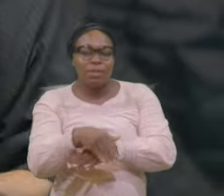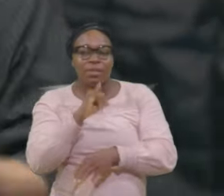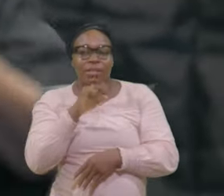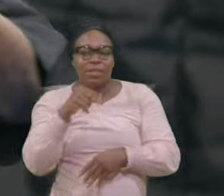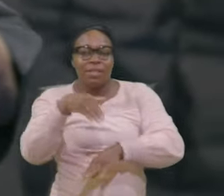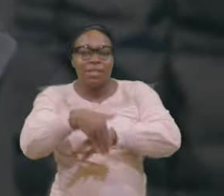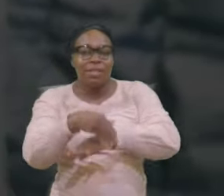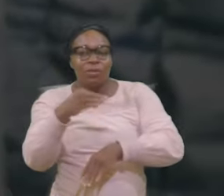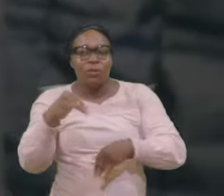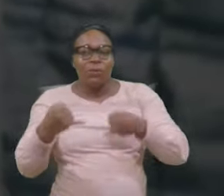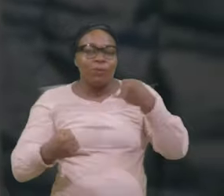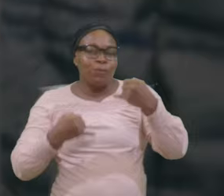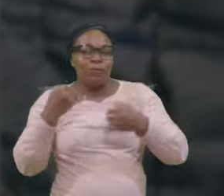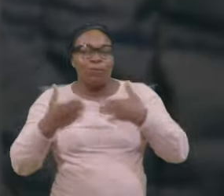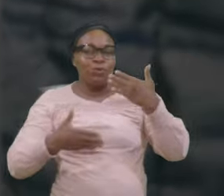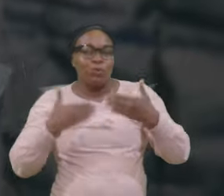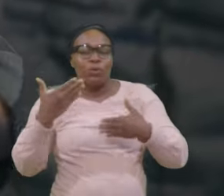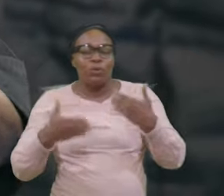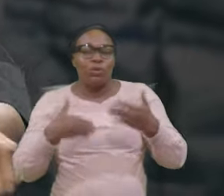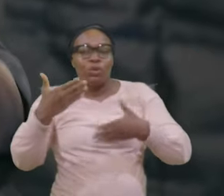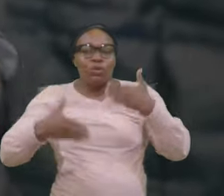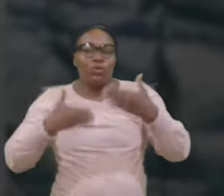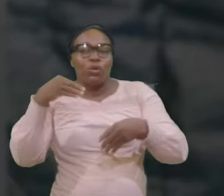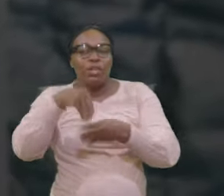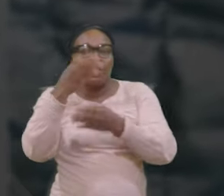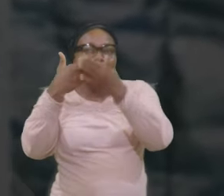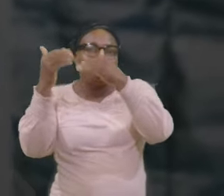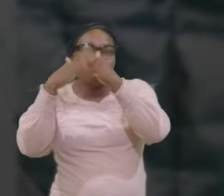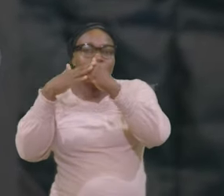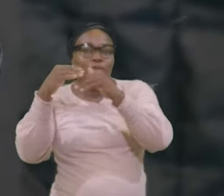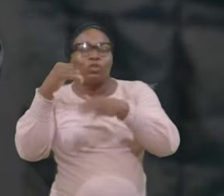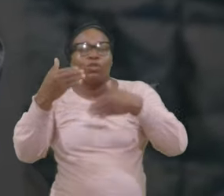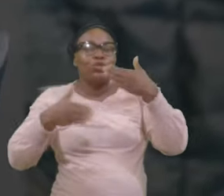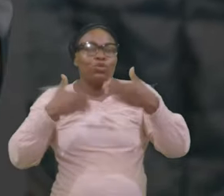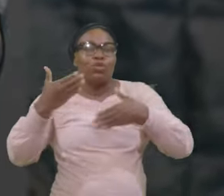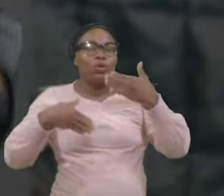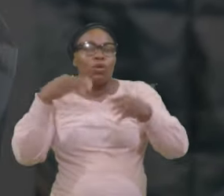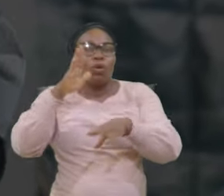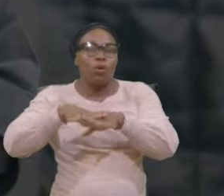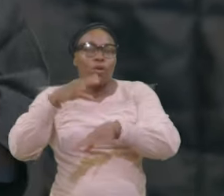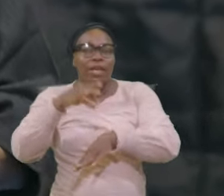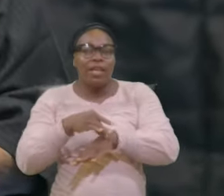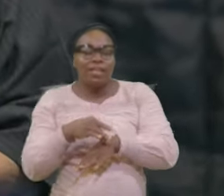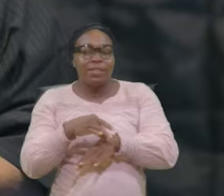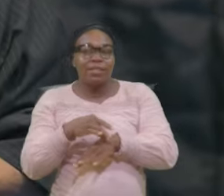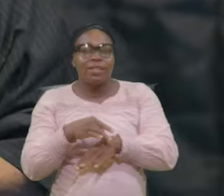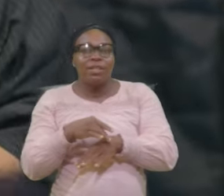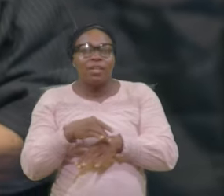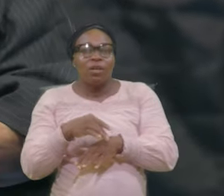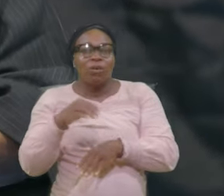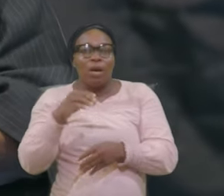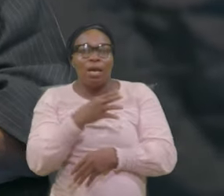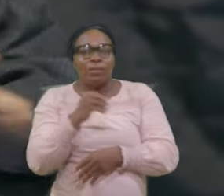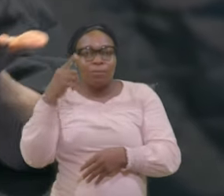Joy in heaven, joy on us, on your behalf